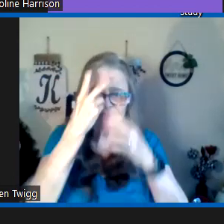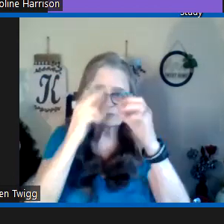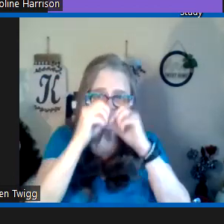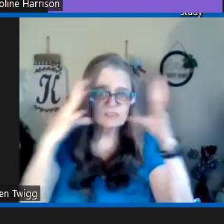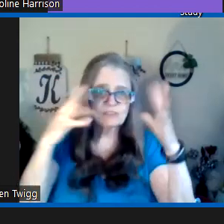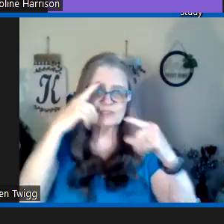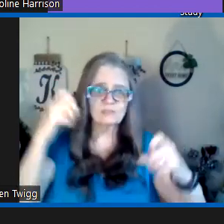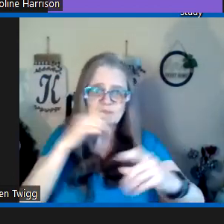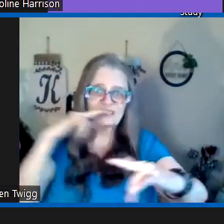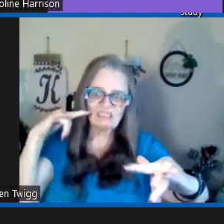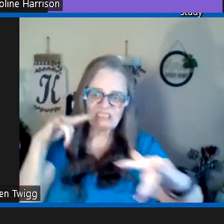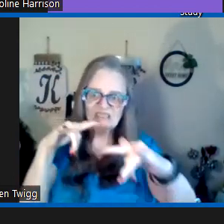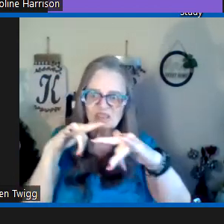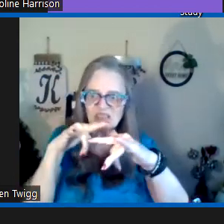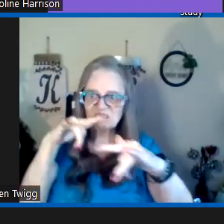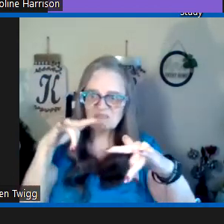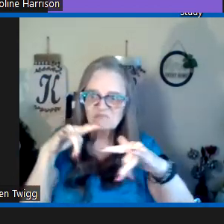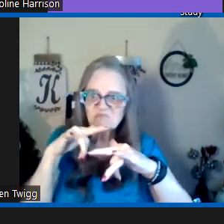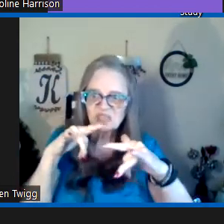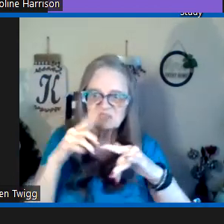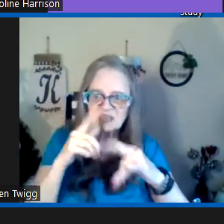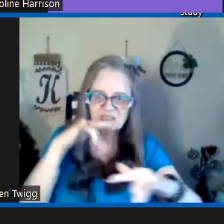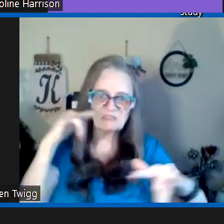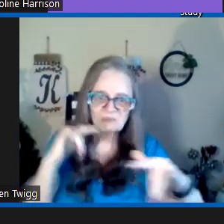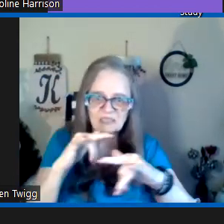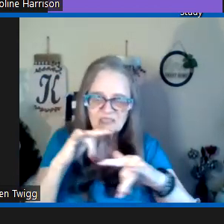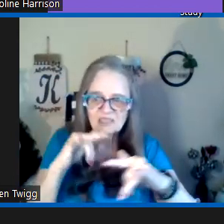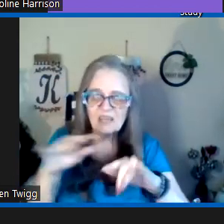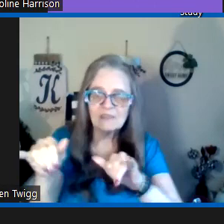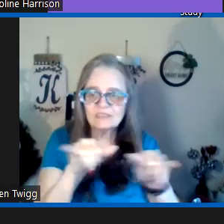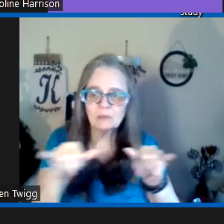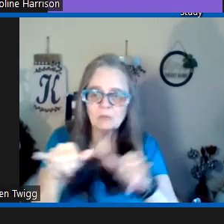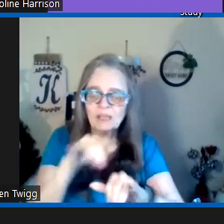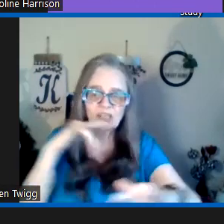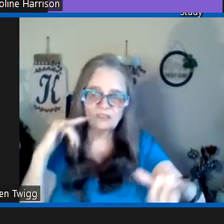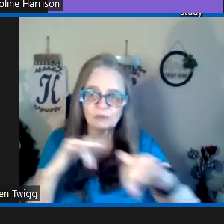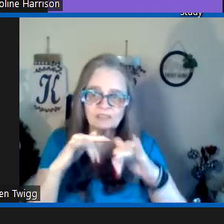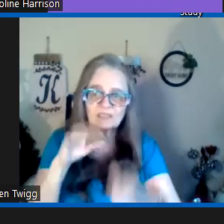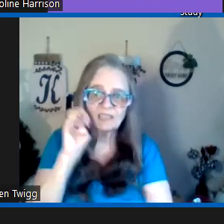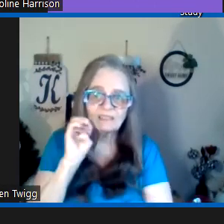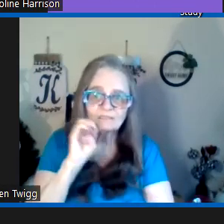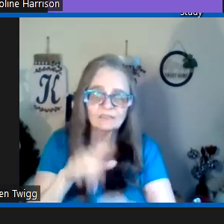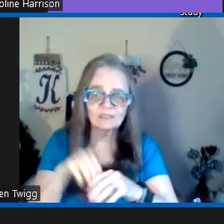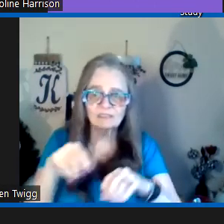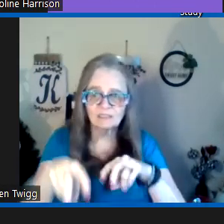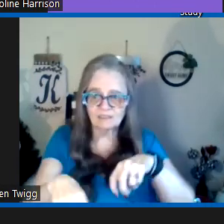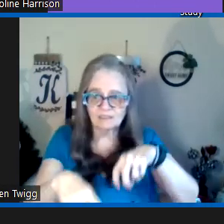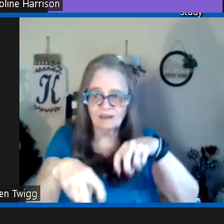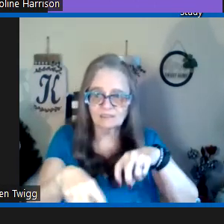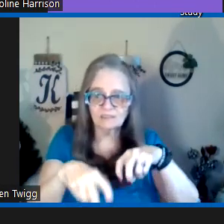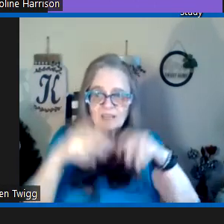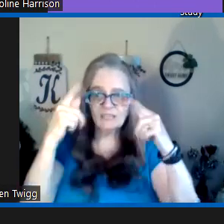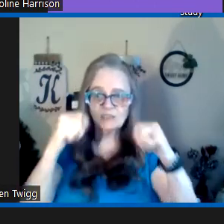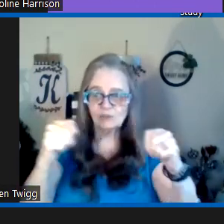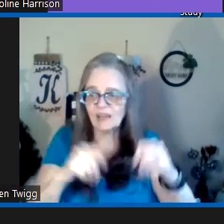dreams and visions to deceive us he tries to trick us the same way he tricked eve in in